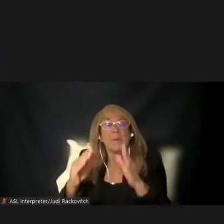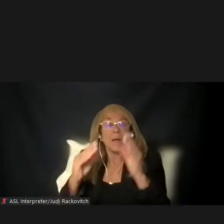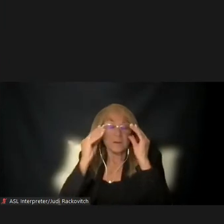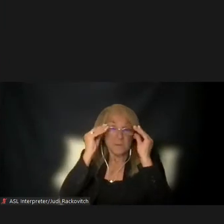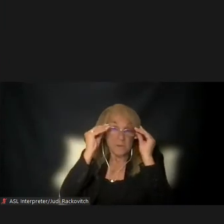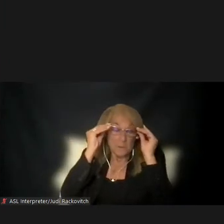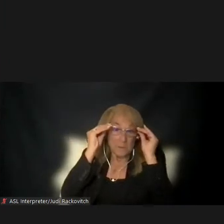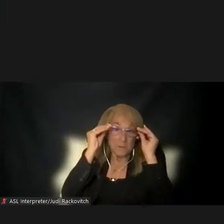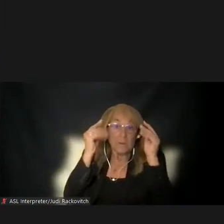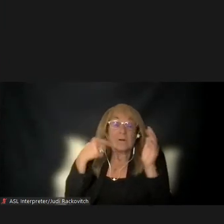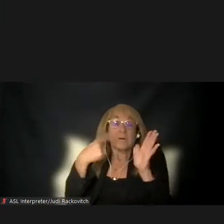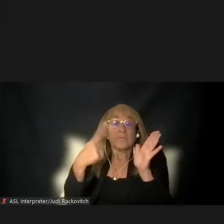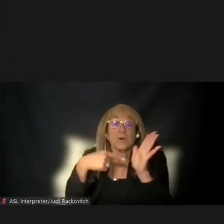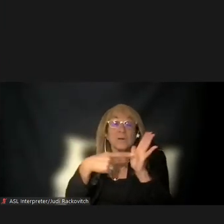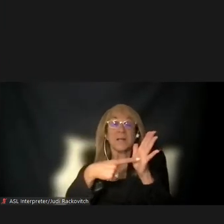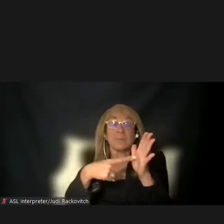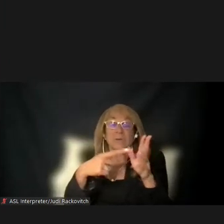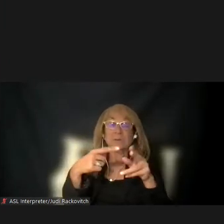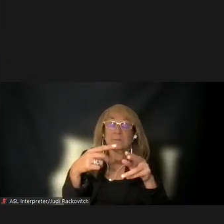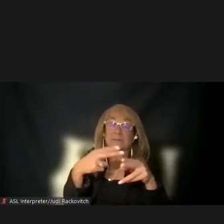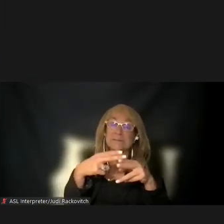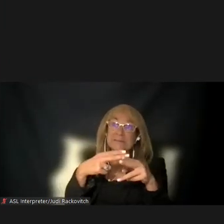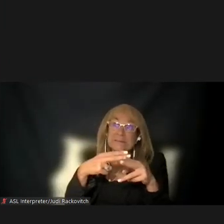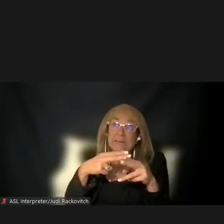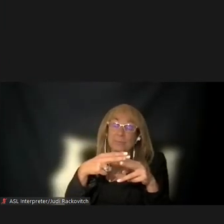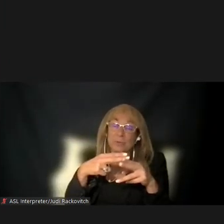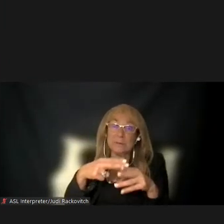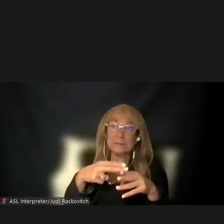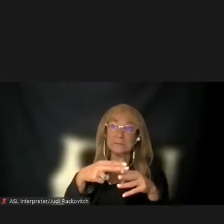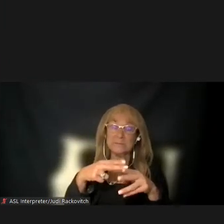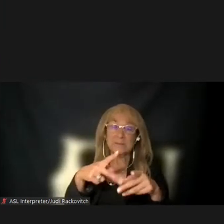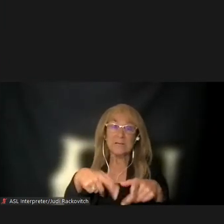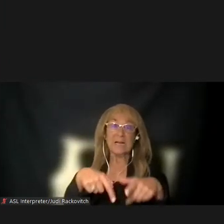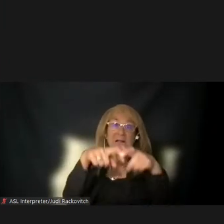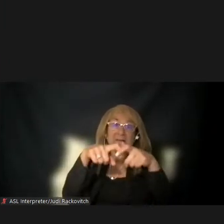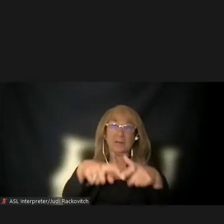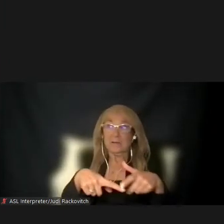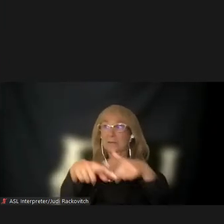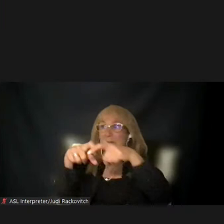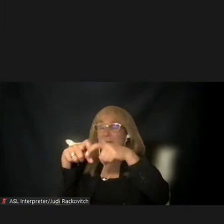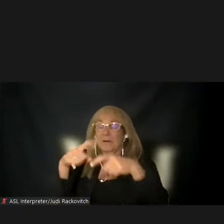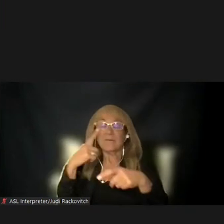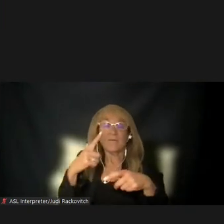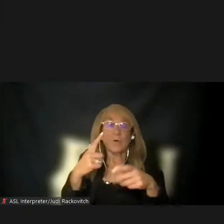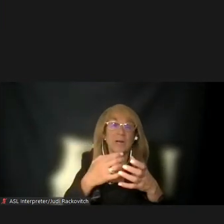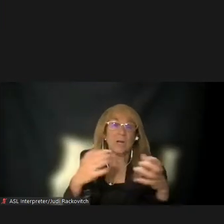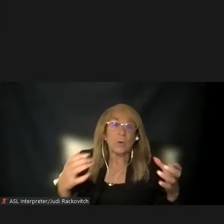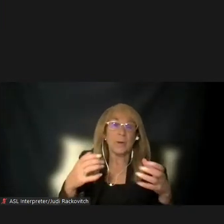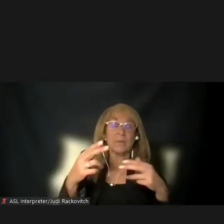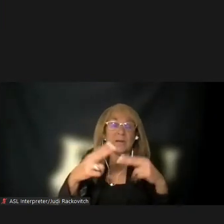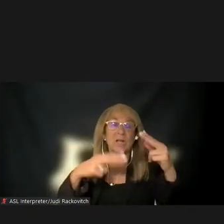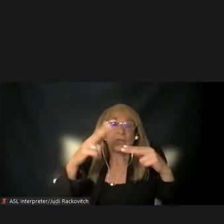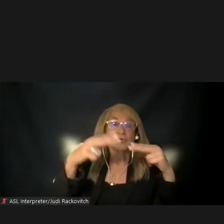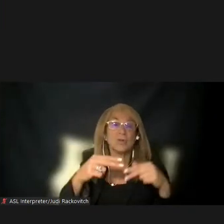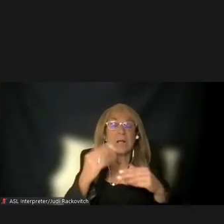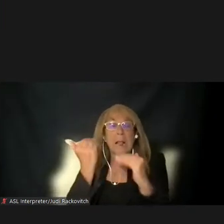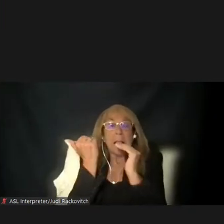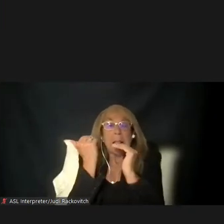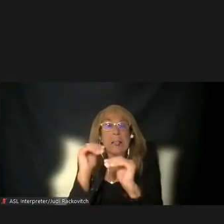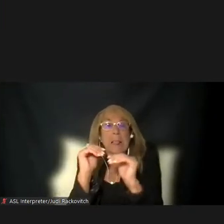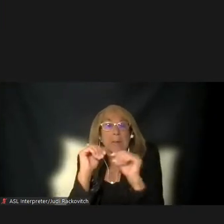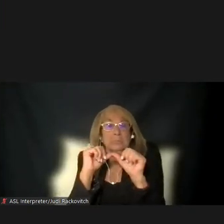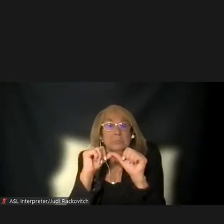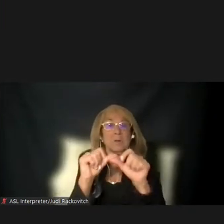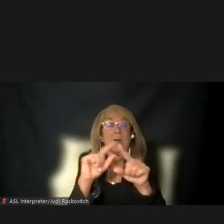this includes temporary disruptions from construction during installation of infrastructure and equipment. Construction will have a limited duration, but it will generate some